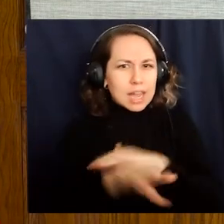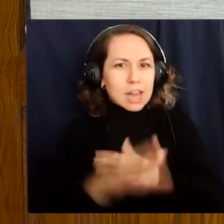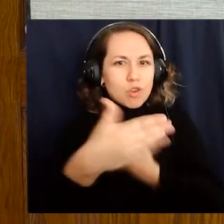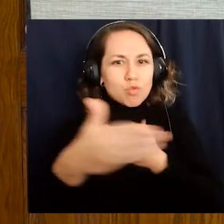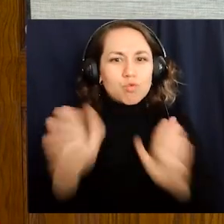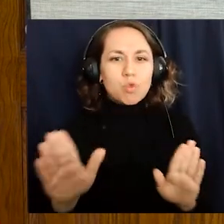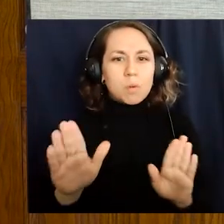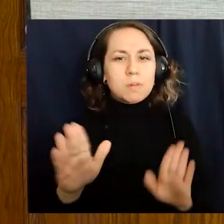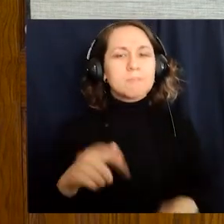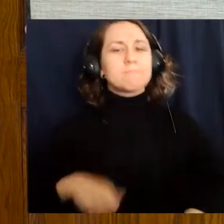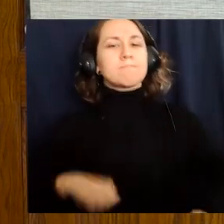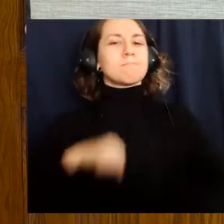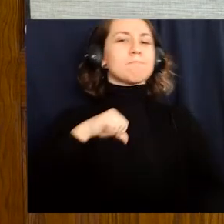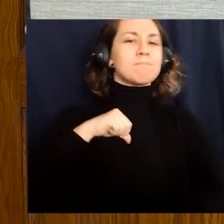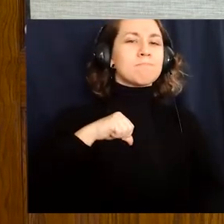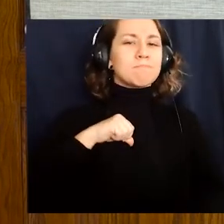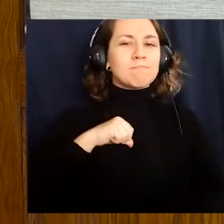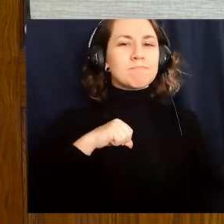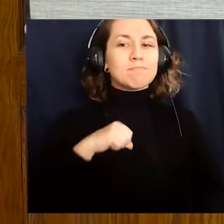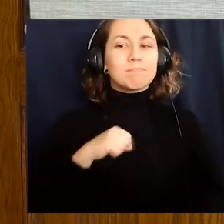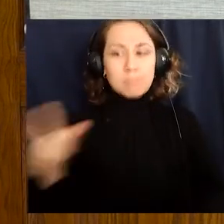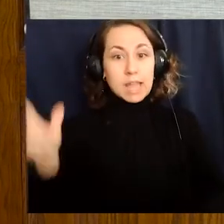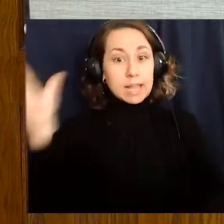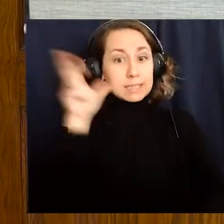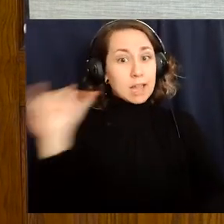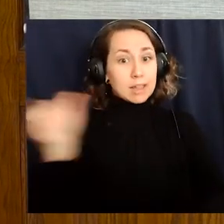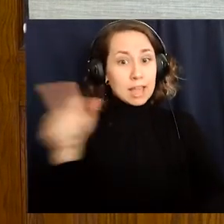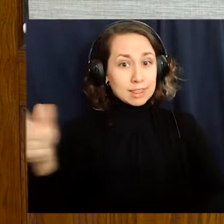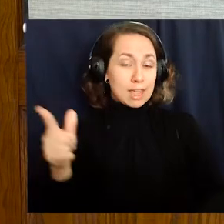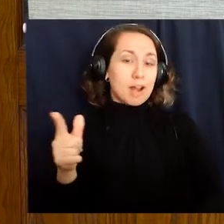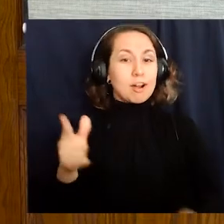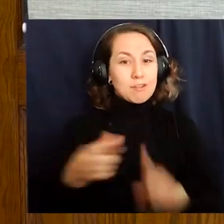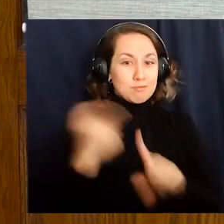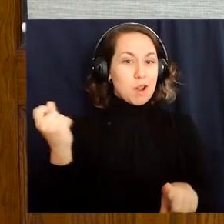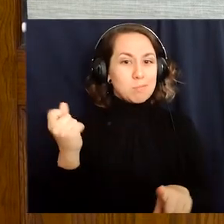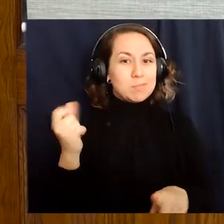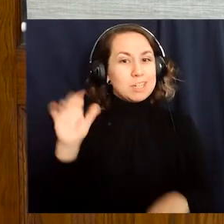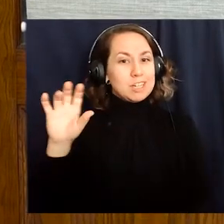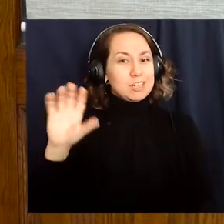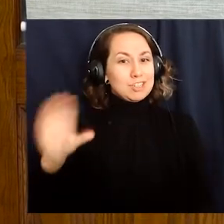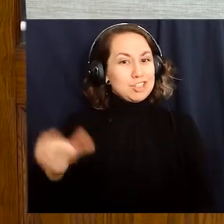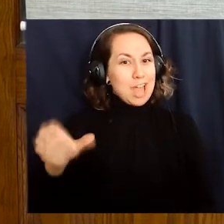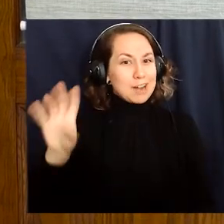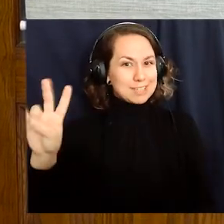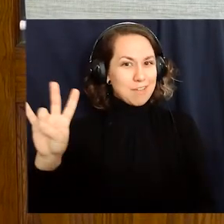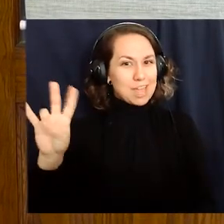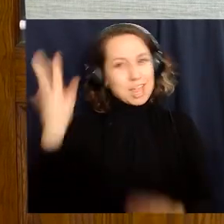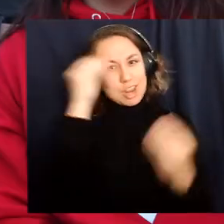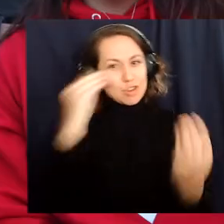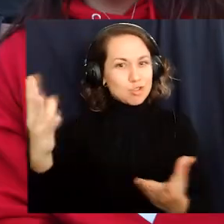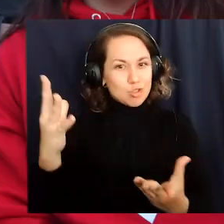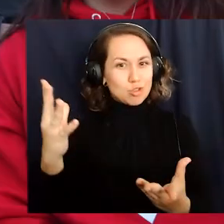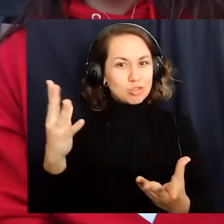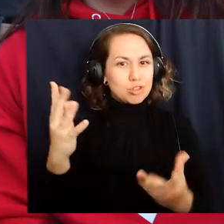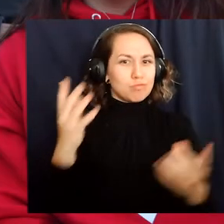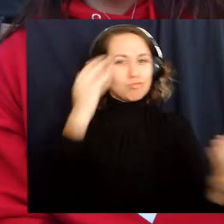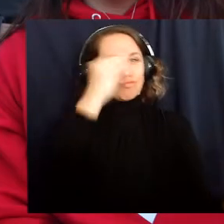They can walk into a room, raising their heads high, and sound like they're a Channel 7 news broadcaster.